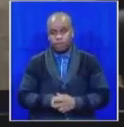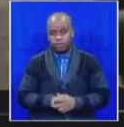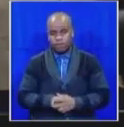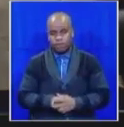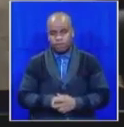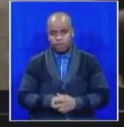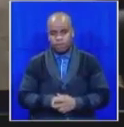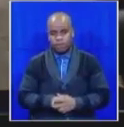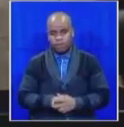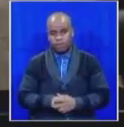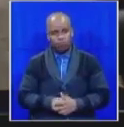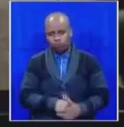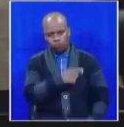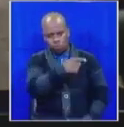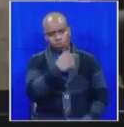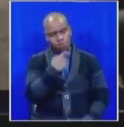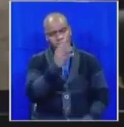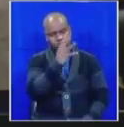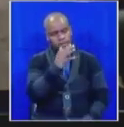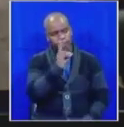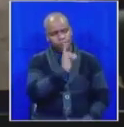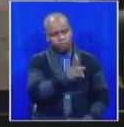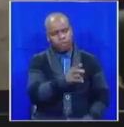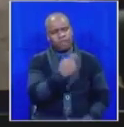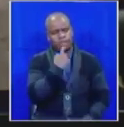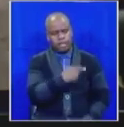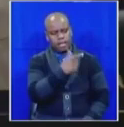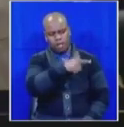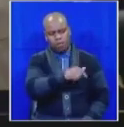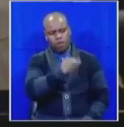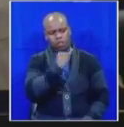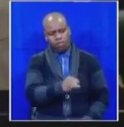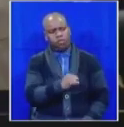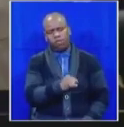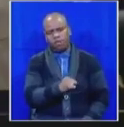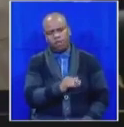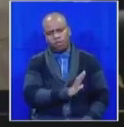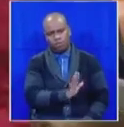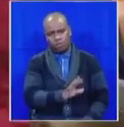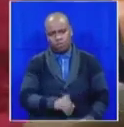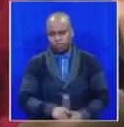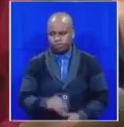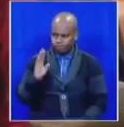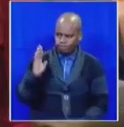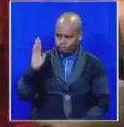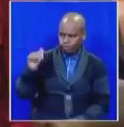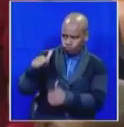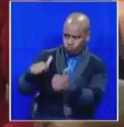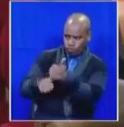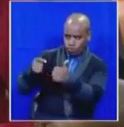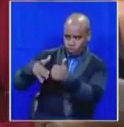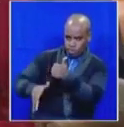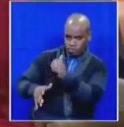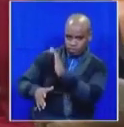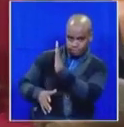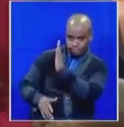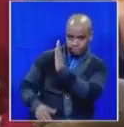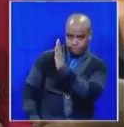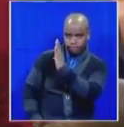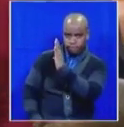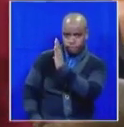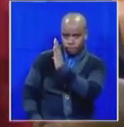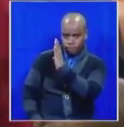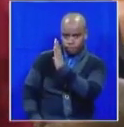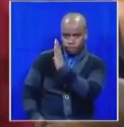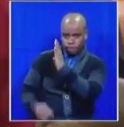don't don't repeat your let me proceed language in the house deputy speaker yes deputy speaker i'd like to